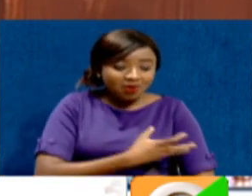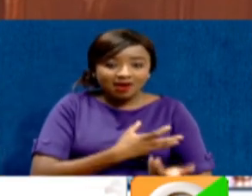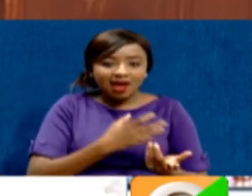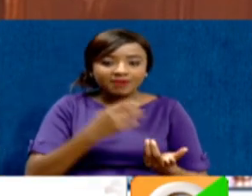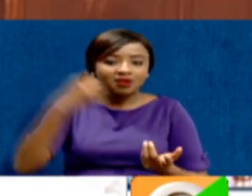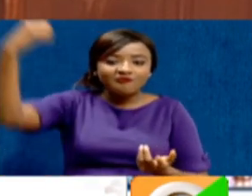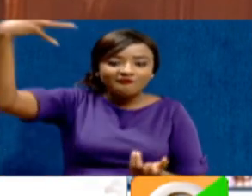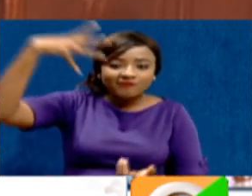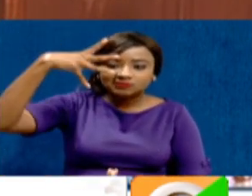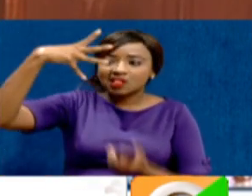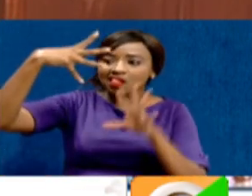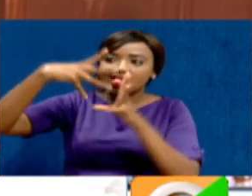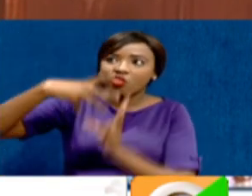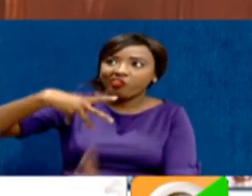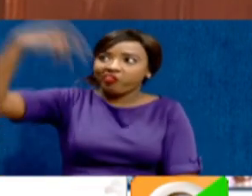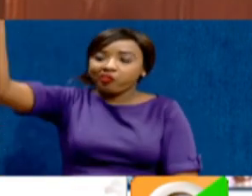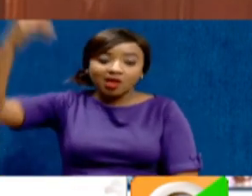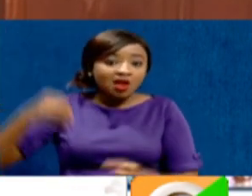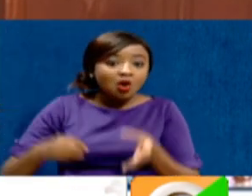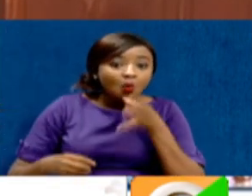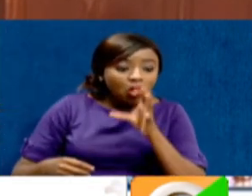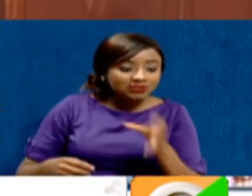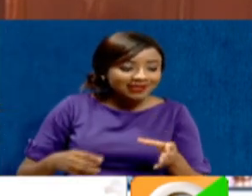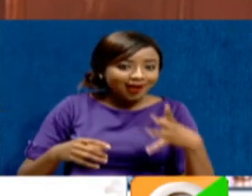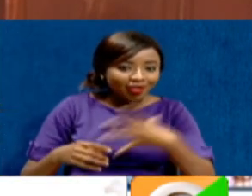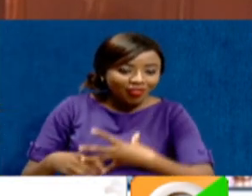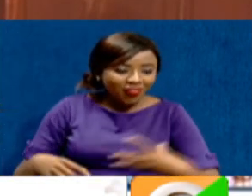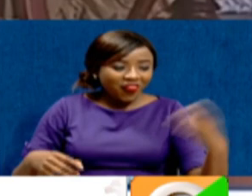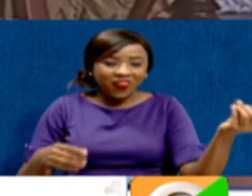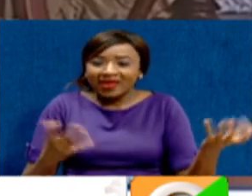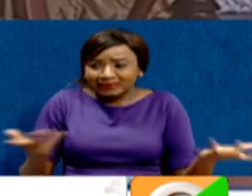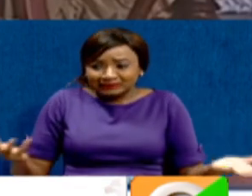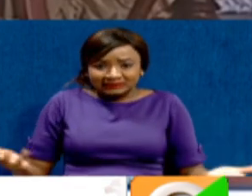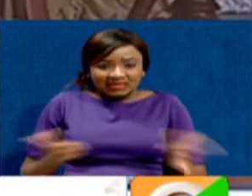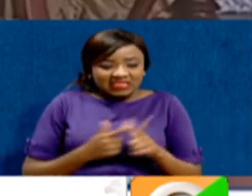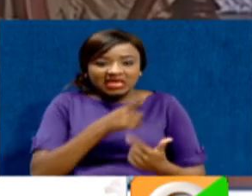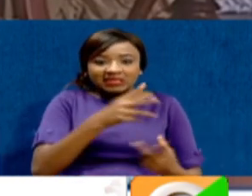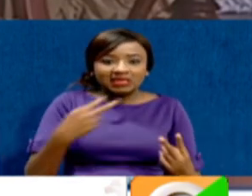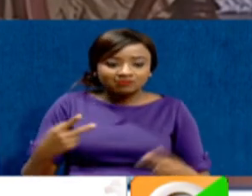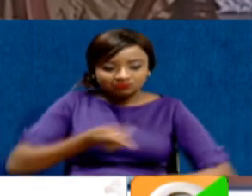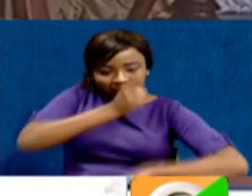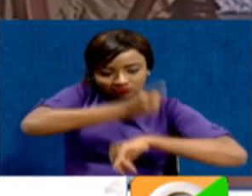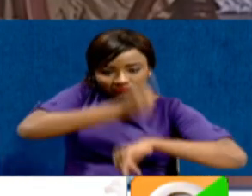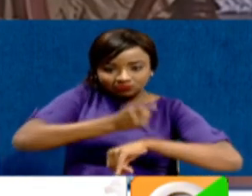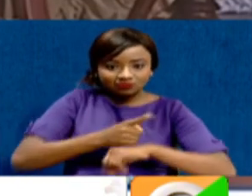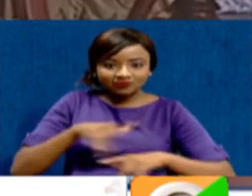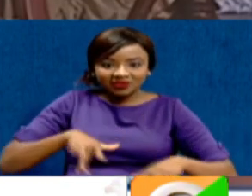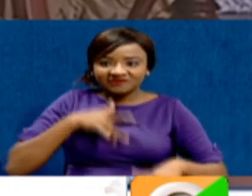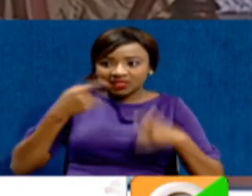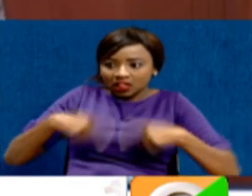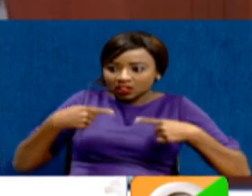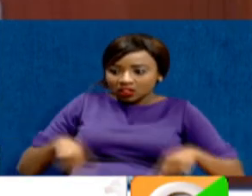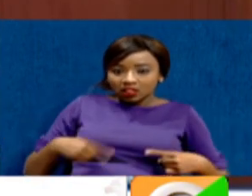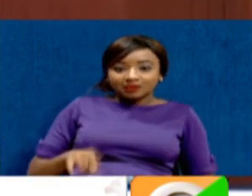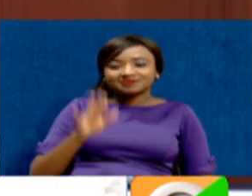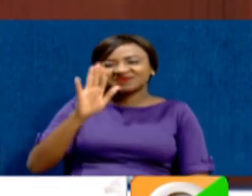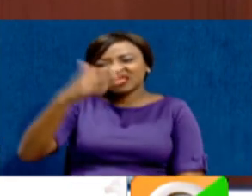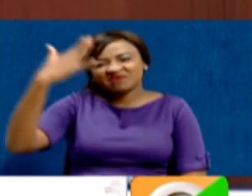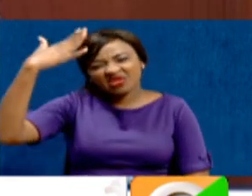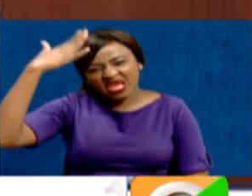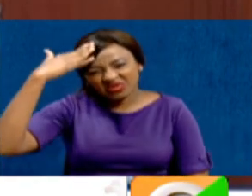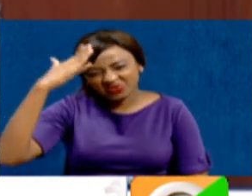disconnect it. Water, they decided to disconnect it so that they can actually intimidate. I know the trick.